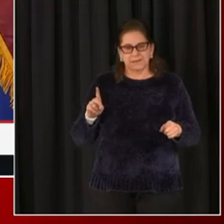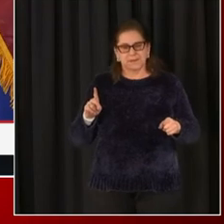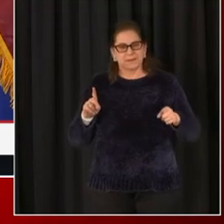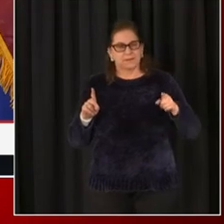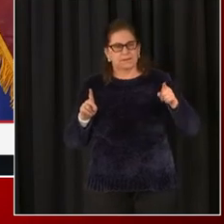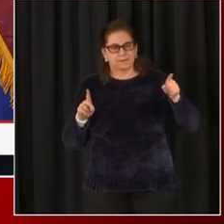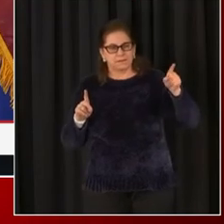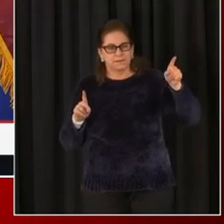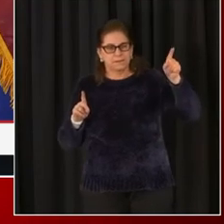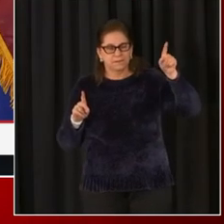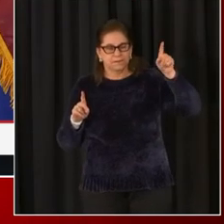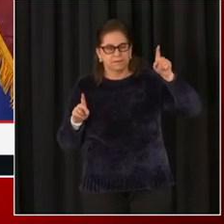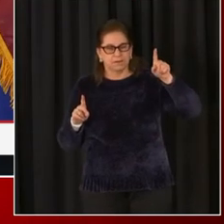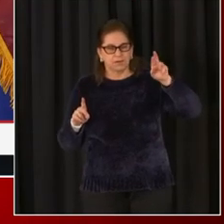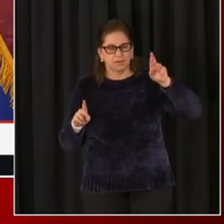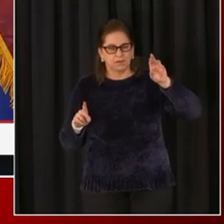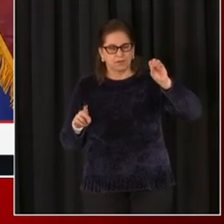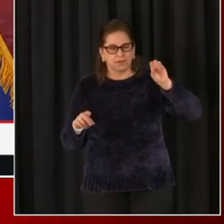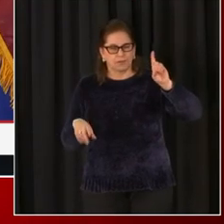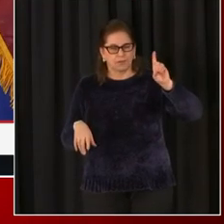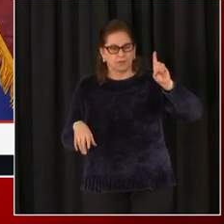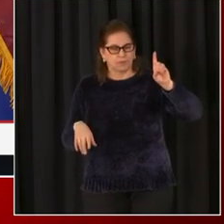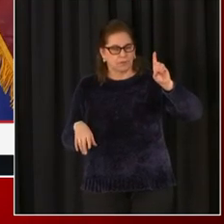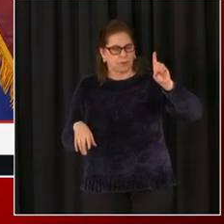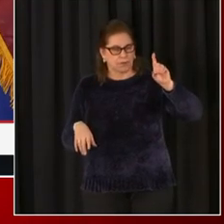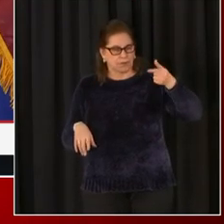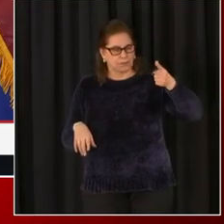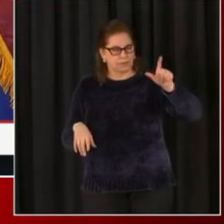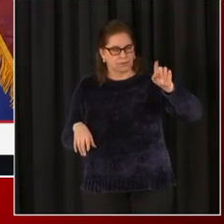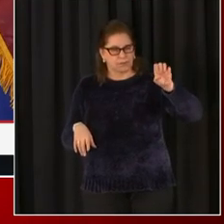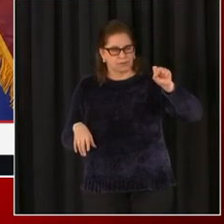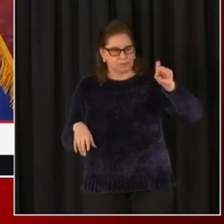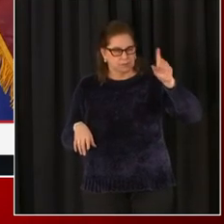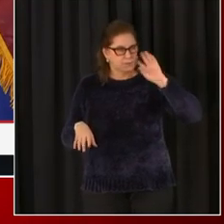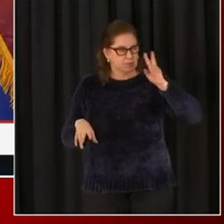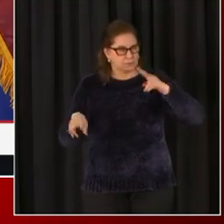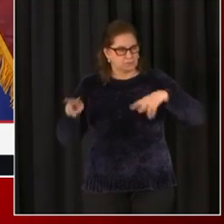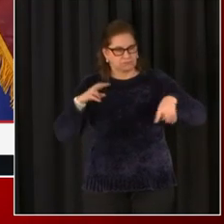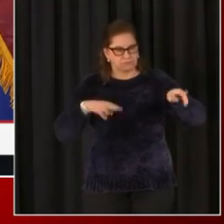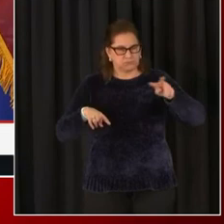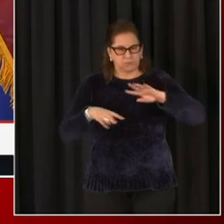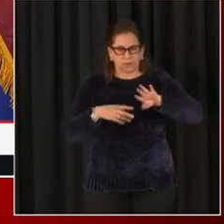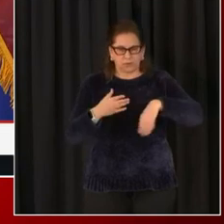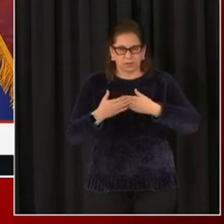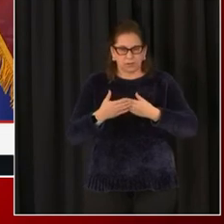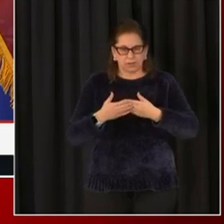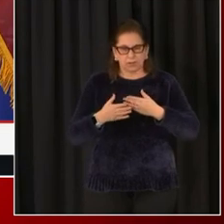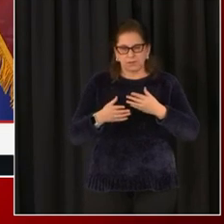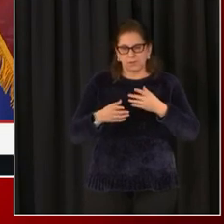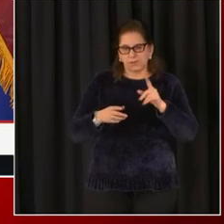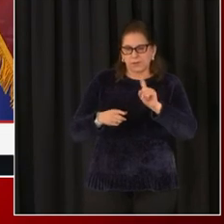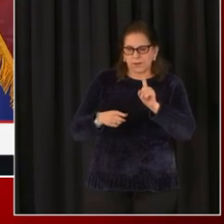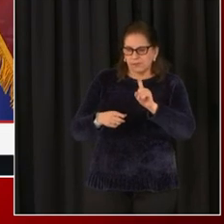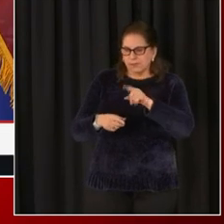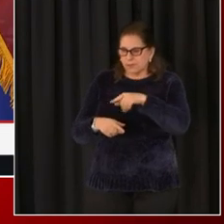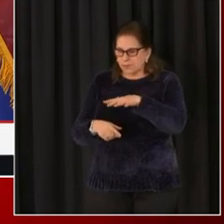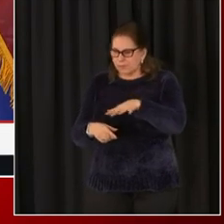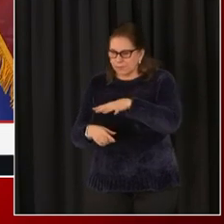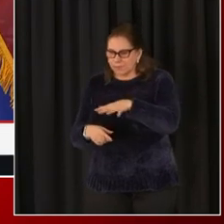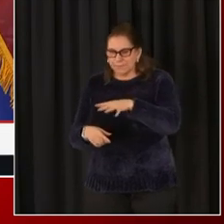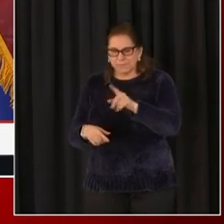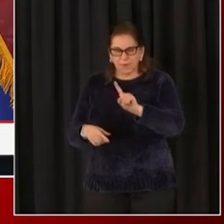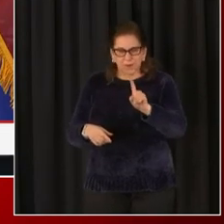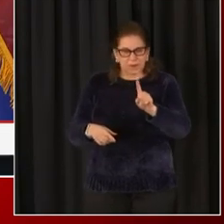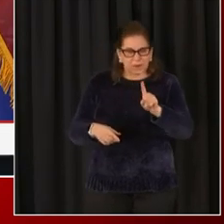Rodriguez will be looking at just kind of total, total government, D.C. government. You know, how, you know, where, what, what are the areas, uh, that,